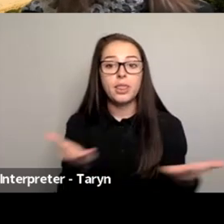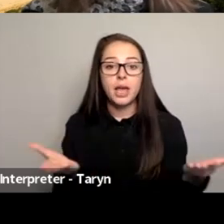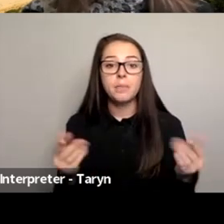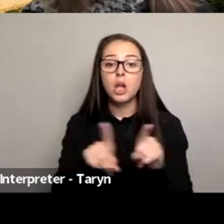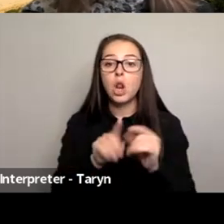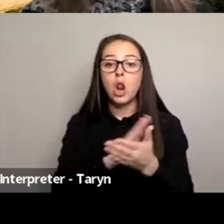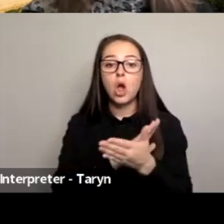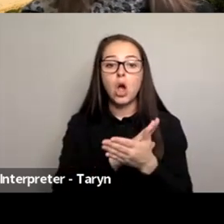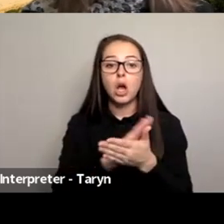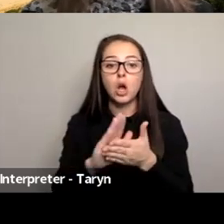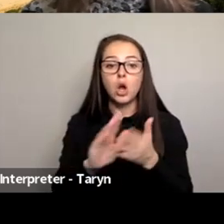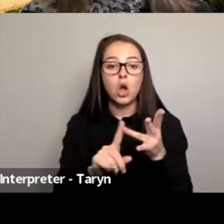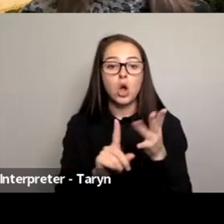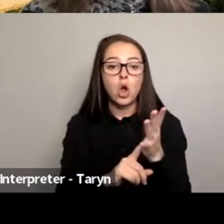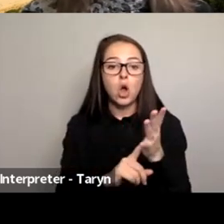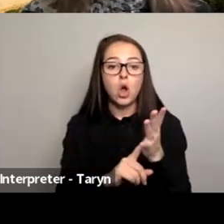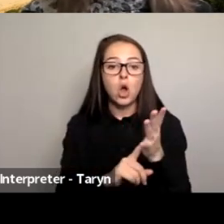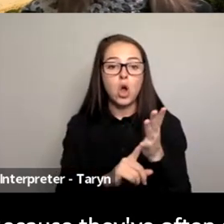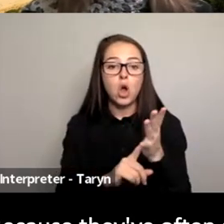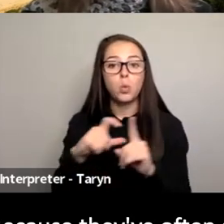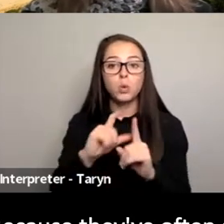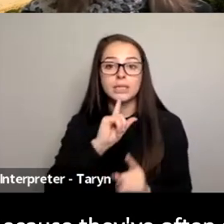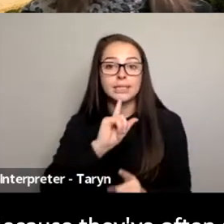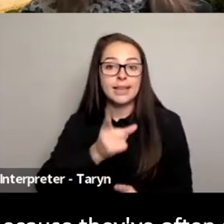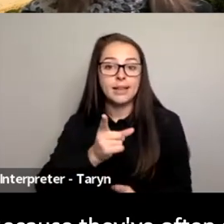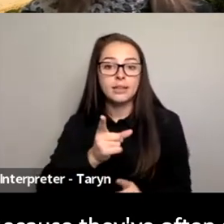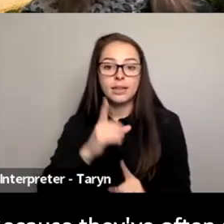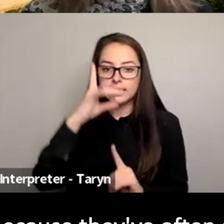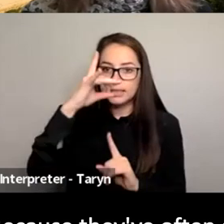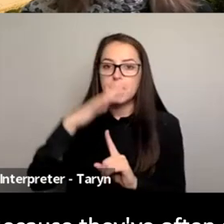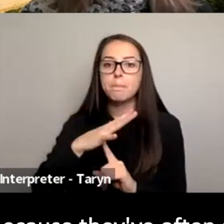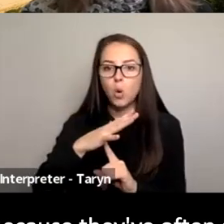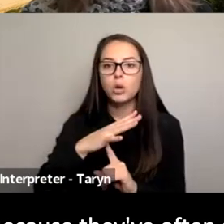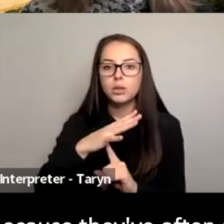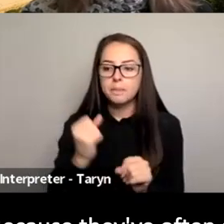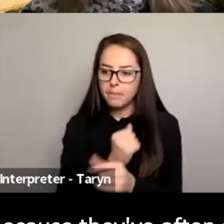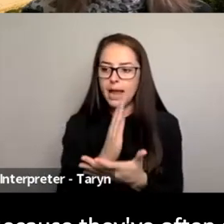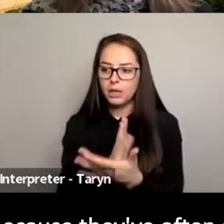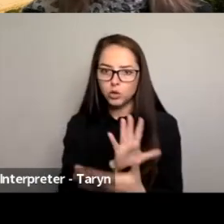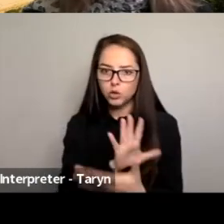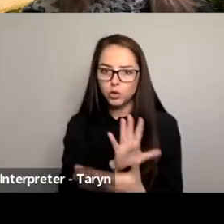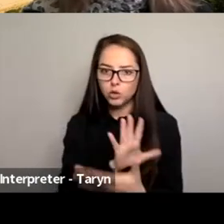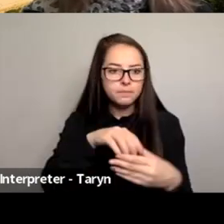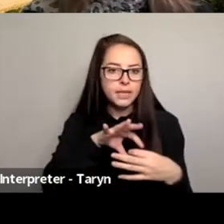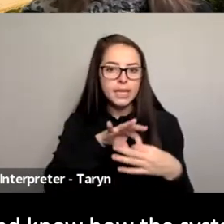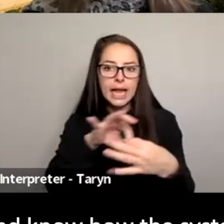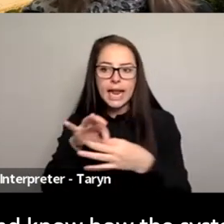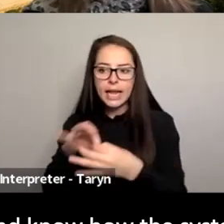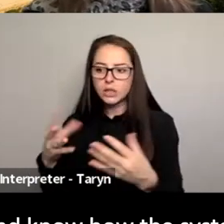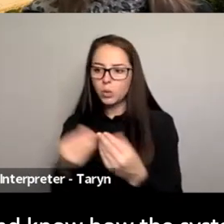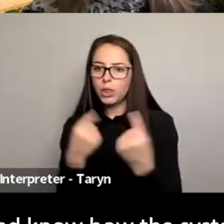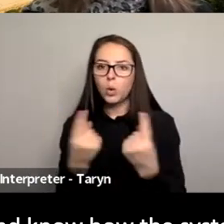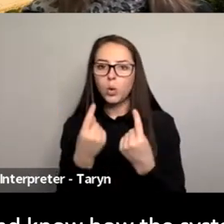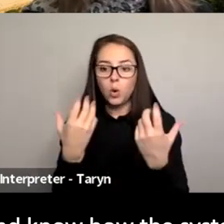said, is incredibly important too, because they've often got that lived experience and